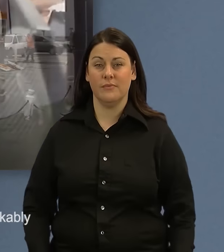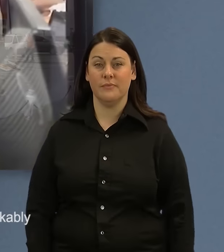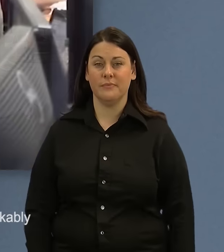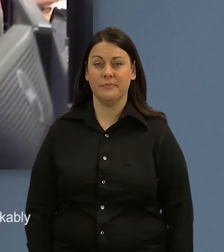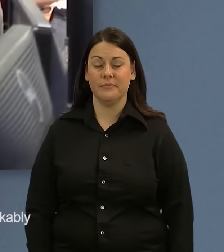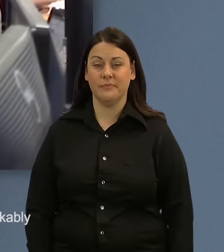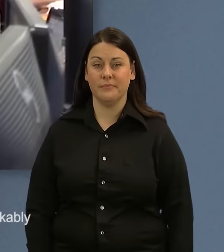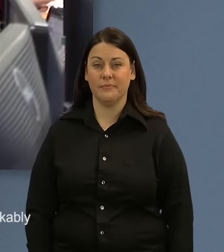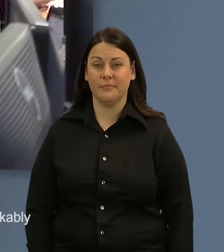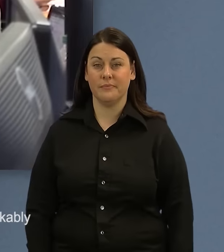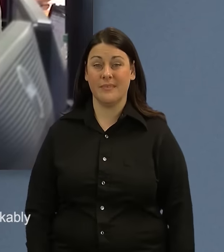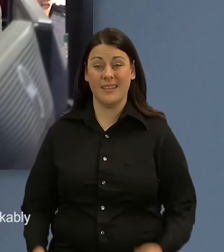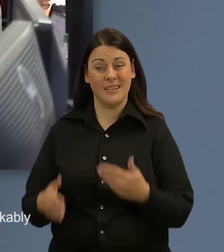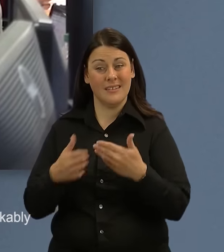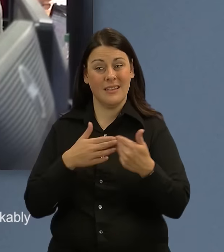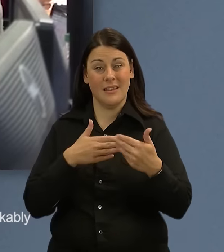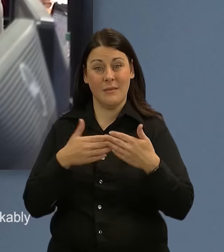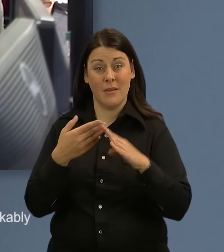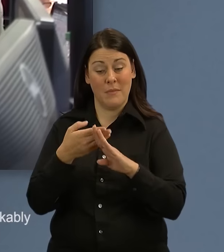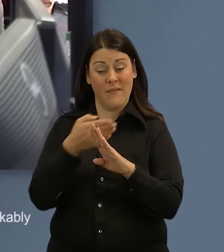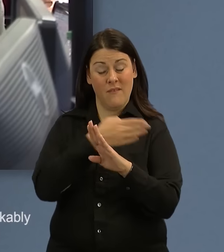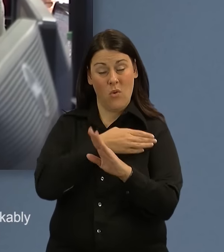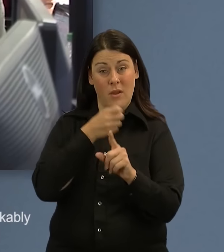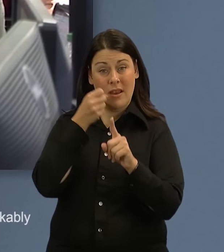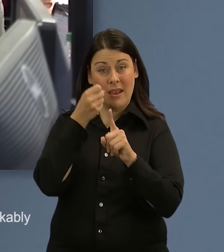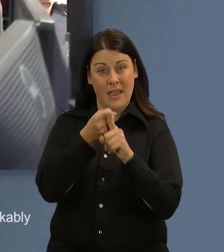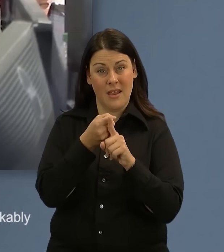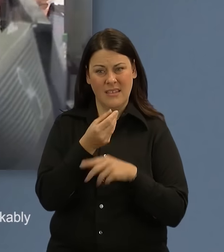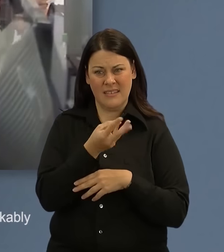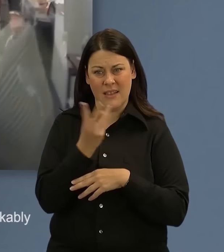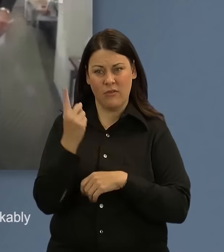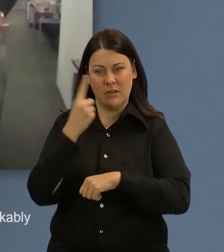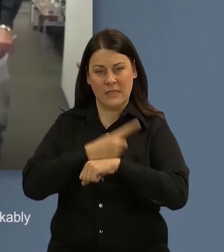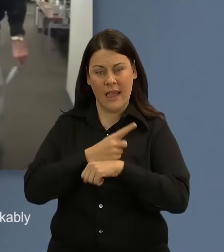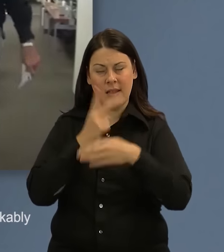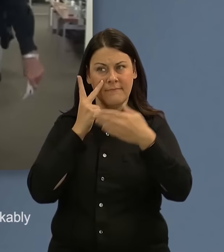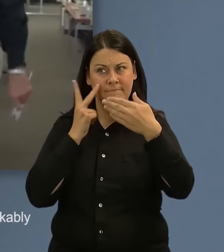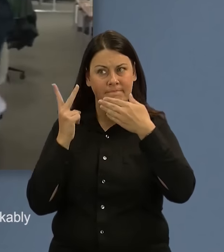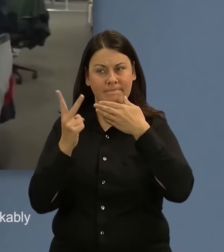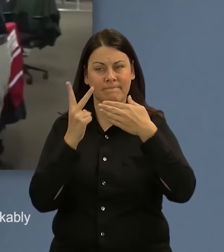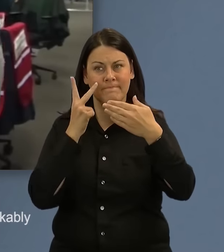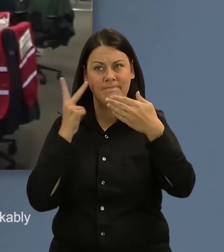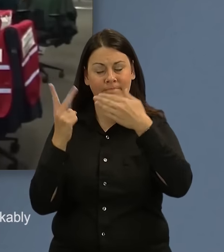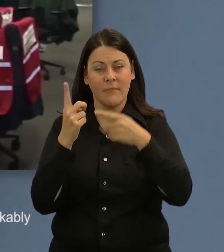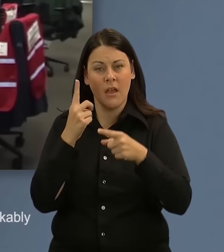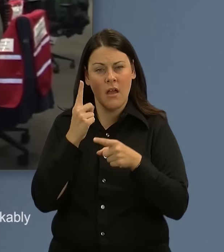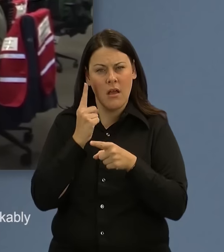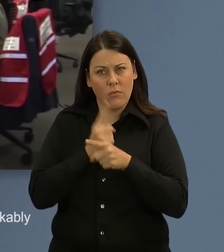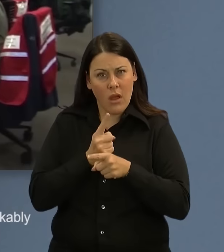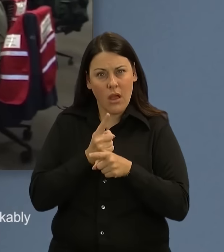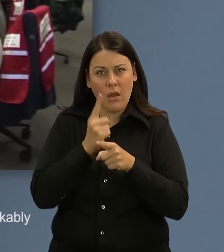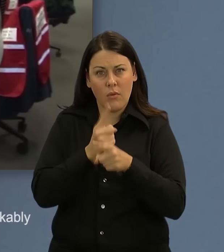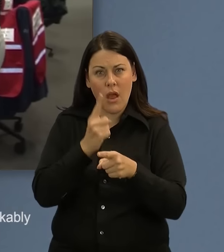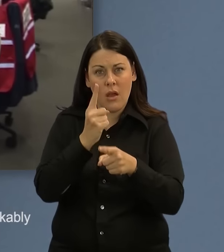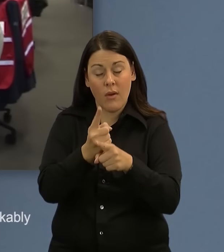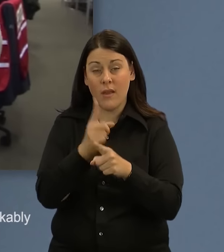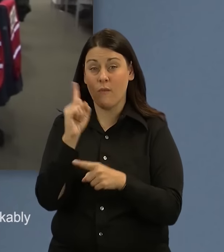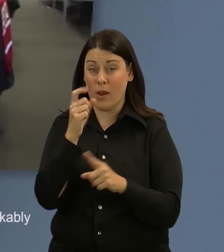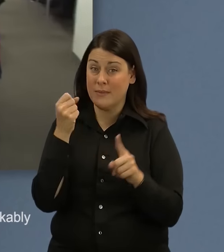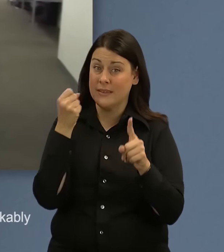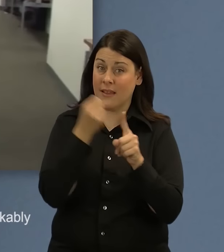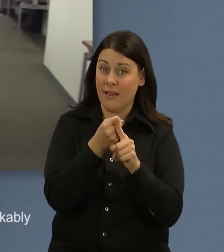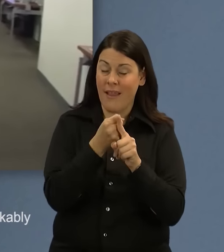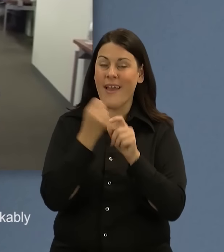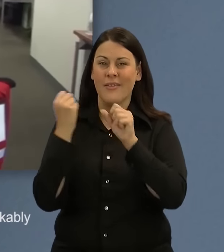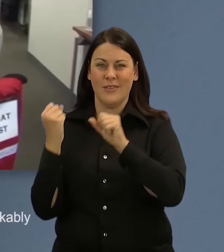Despite having several days of remarkably accurate predictions about the storm's direction and intensity,